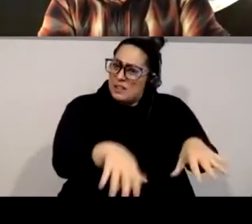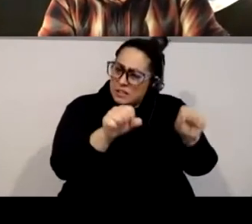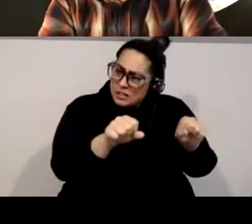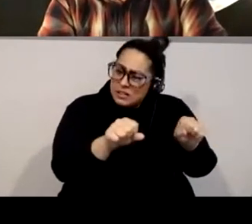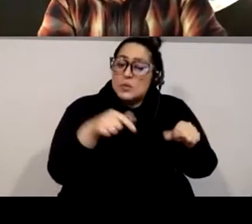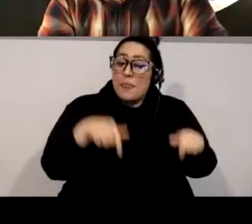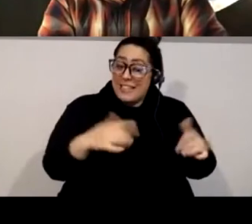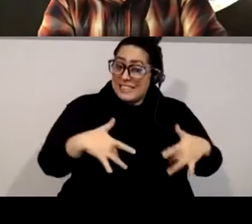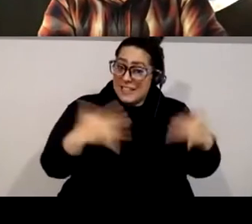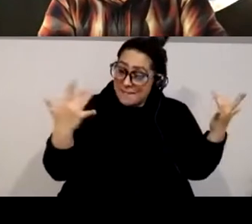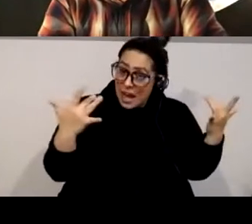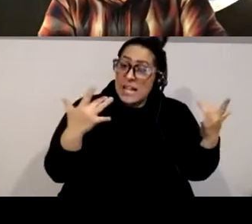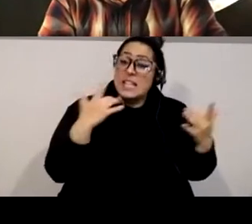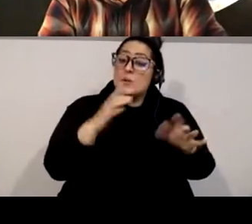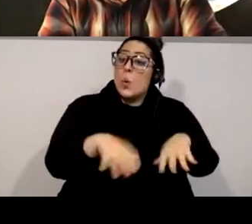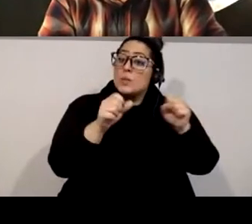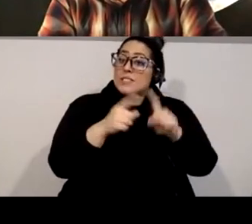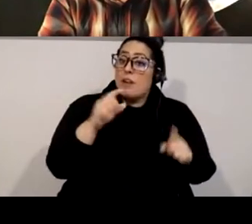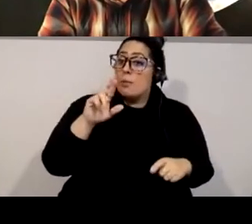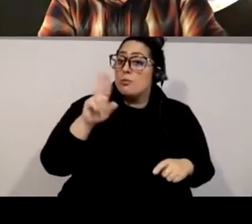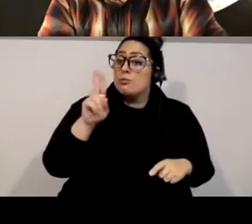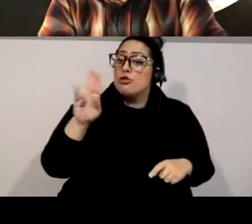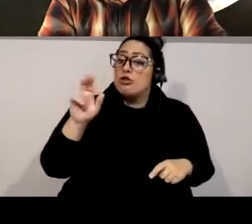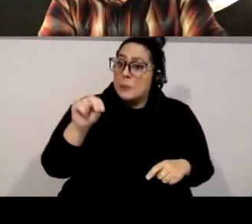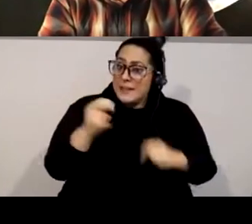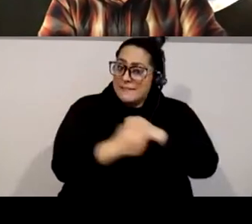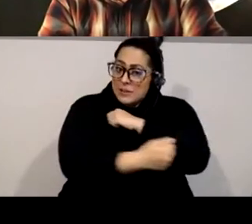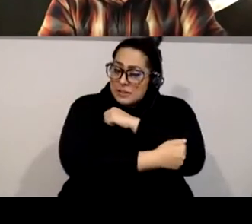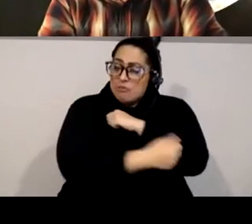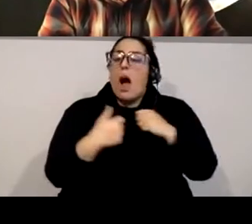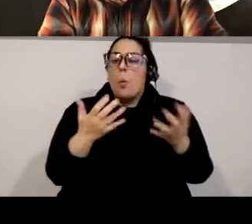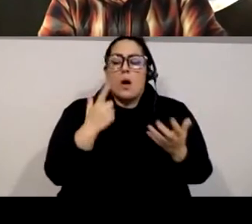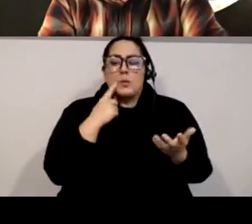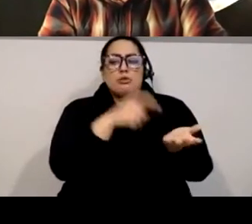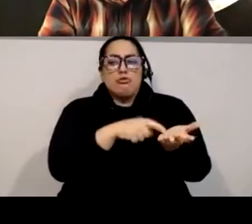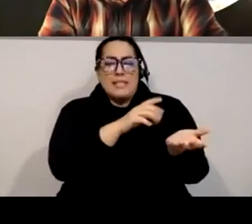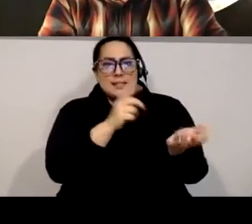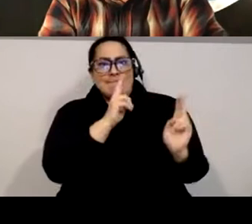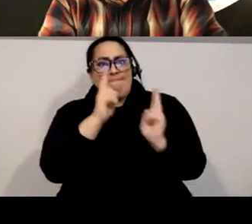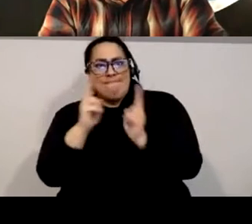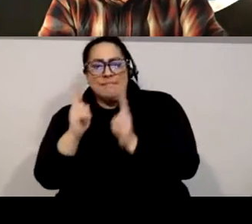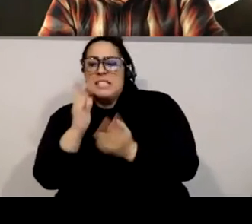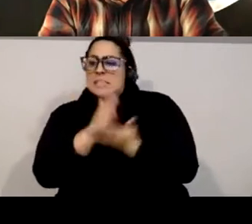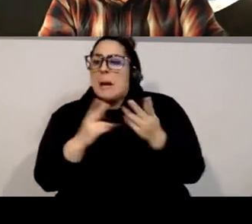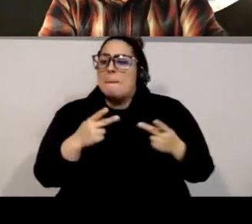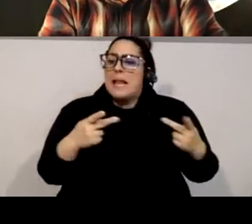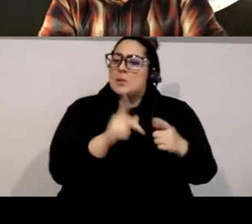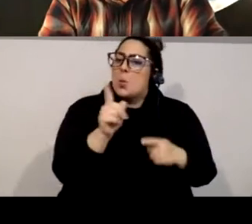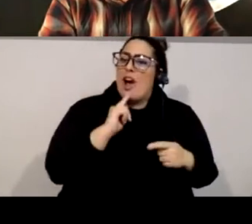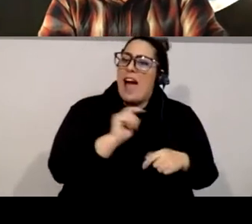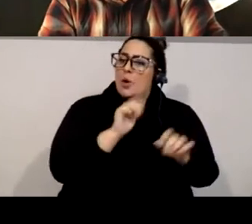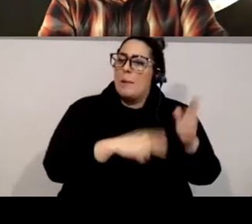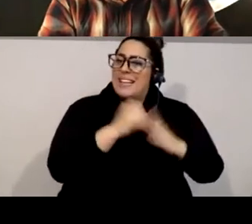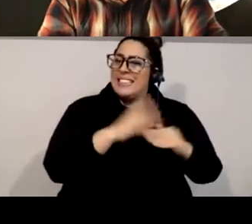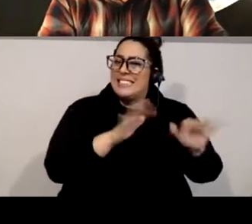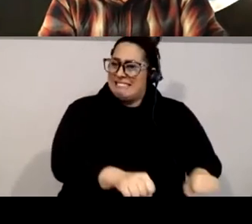Foundation and Asian American Arts Alliance, I'll address the specific sites where our offices are located. So that would be near Union Square and in Dumbo,